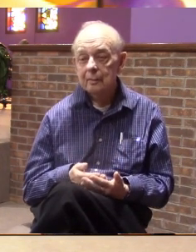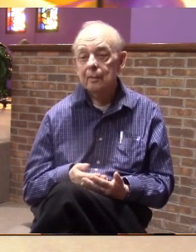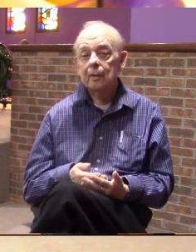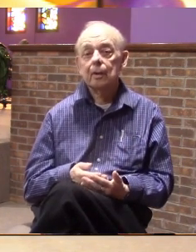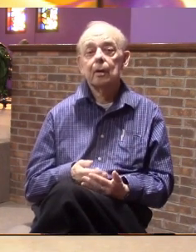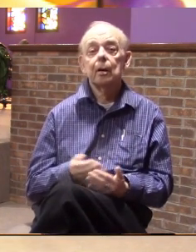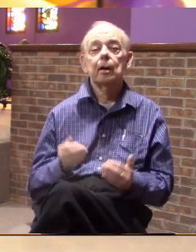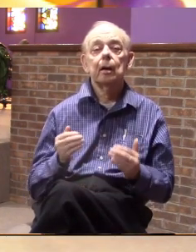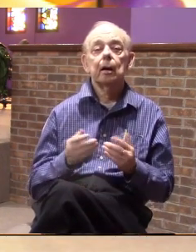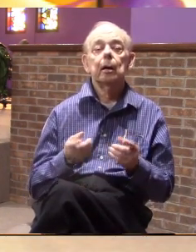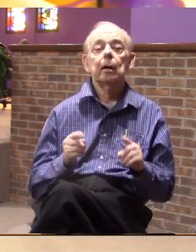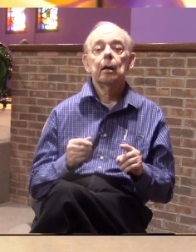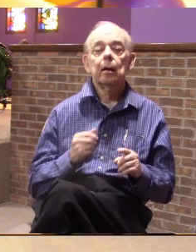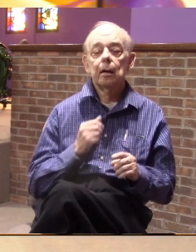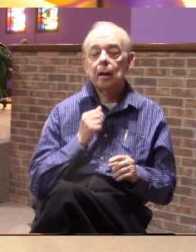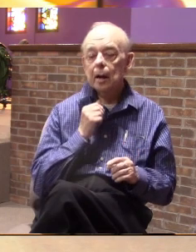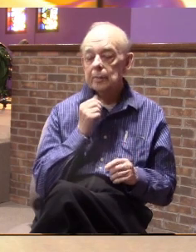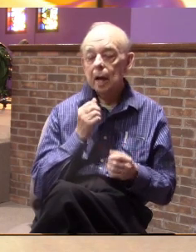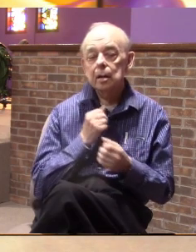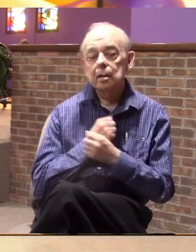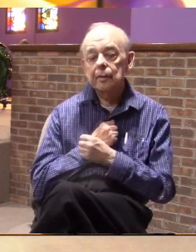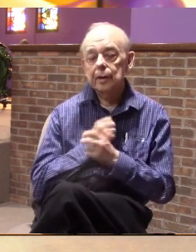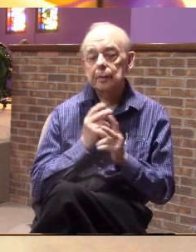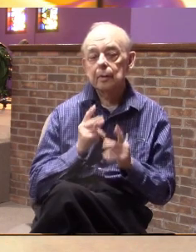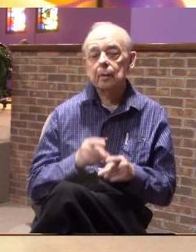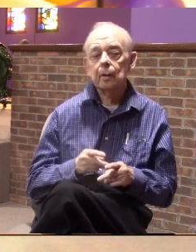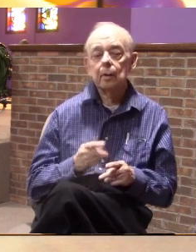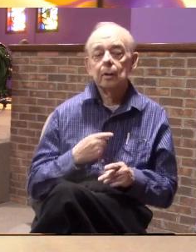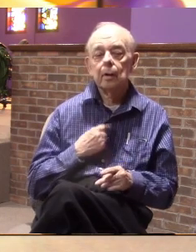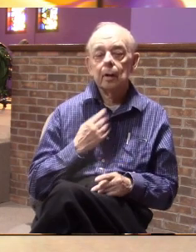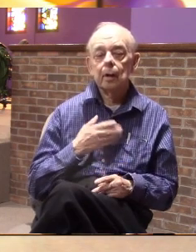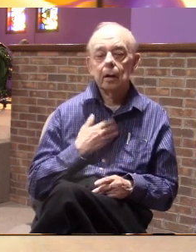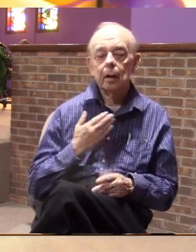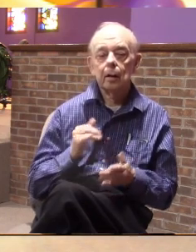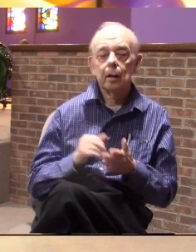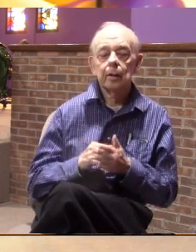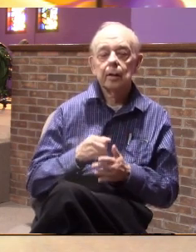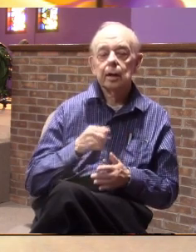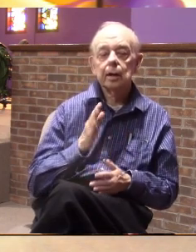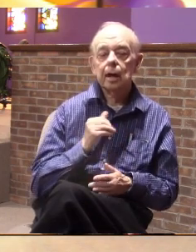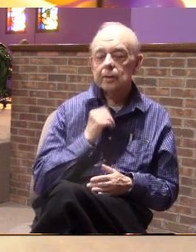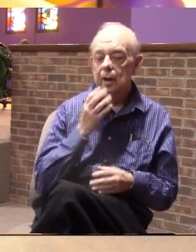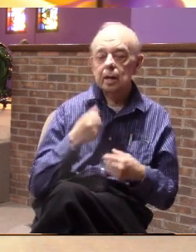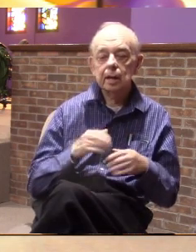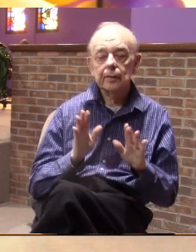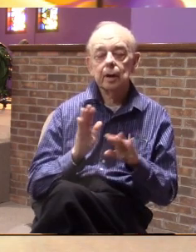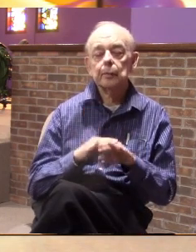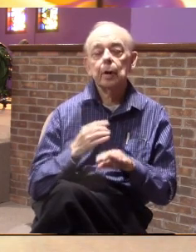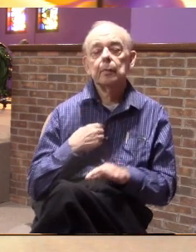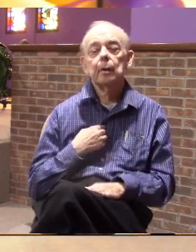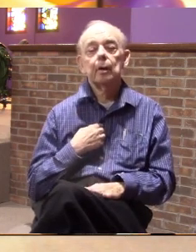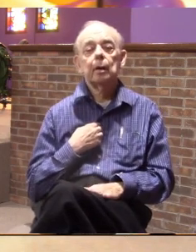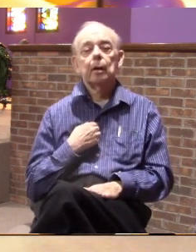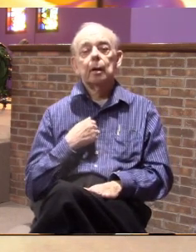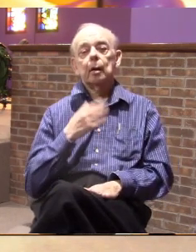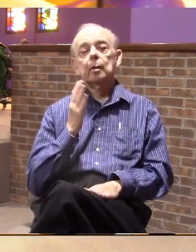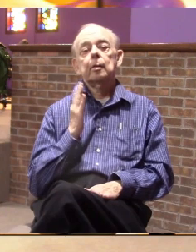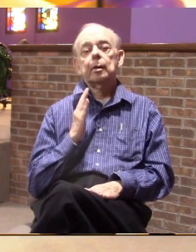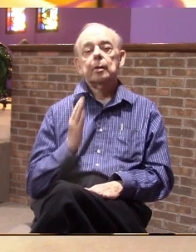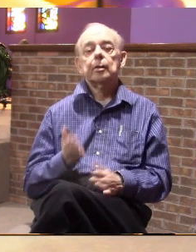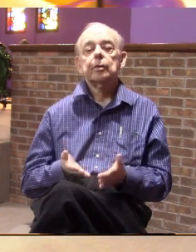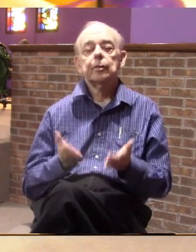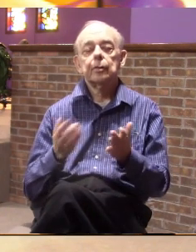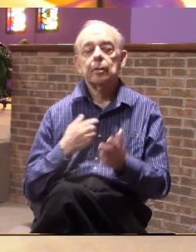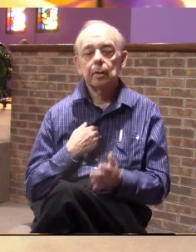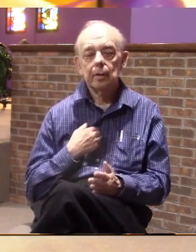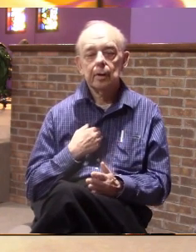or even when I'm not so lovable I am so glad he hasn't given up on me that he's still provoking